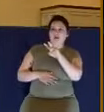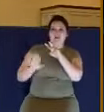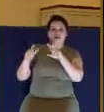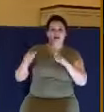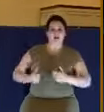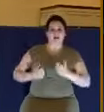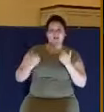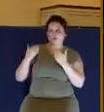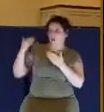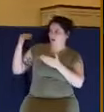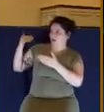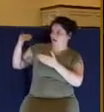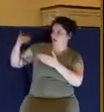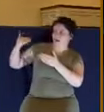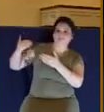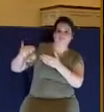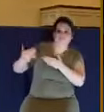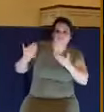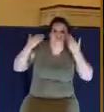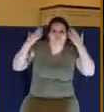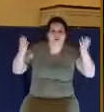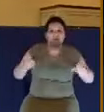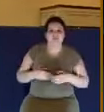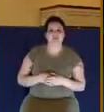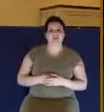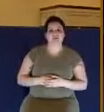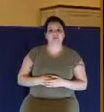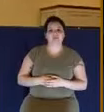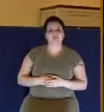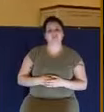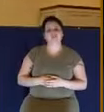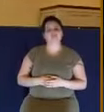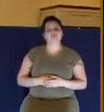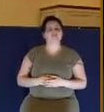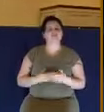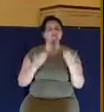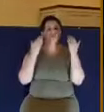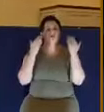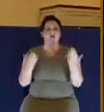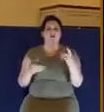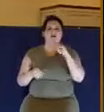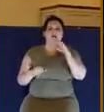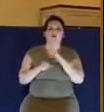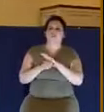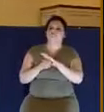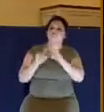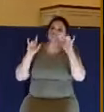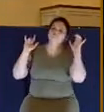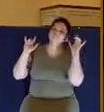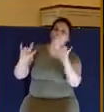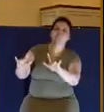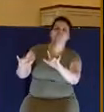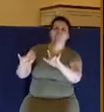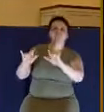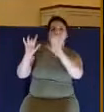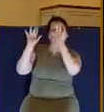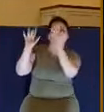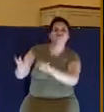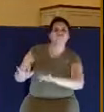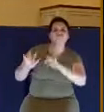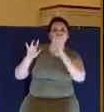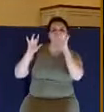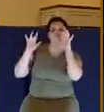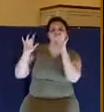idea their background, their setting. And so I want you to make a commitment to be loving, to be merciful,